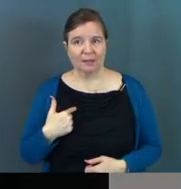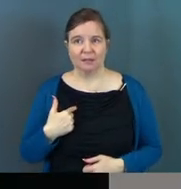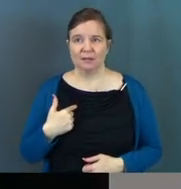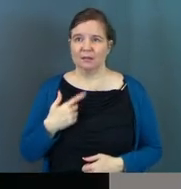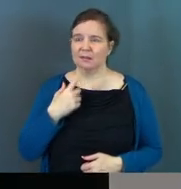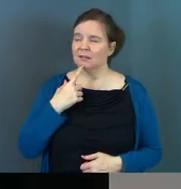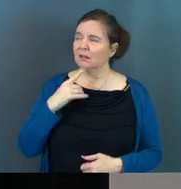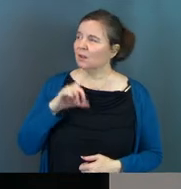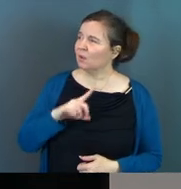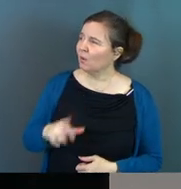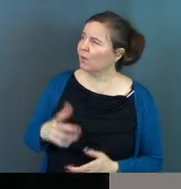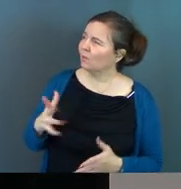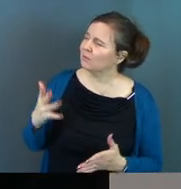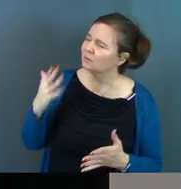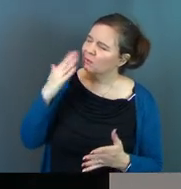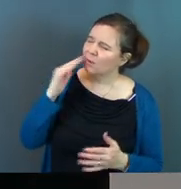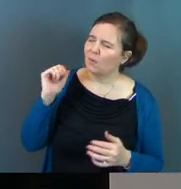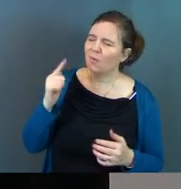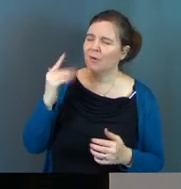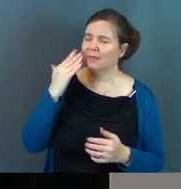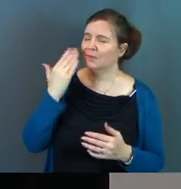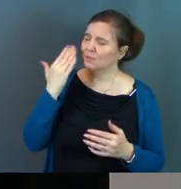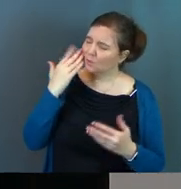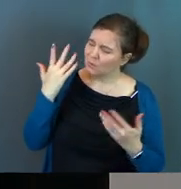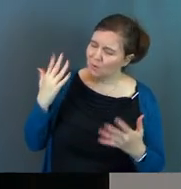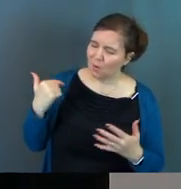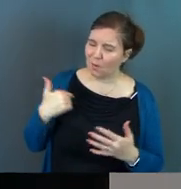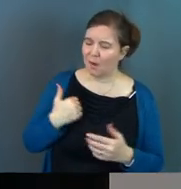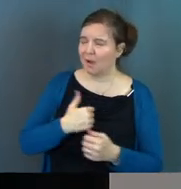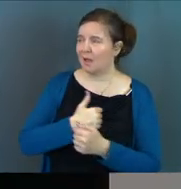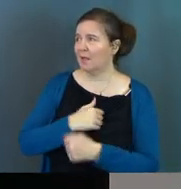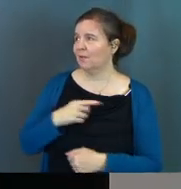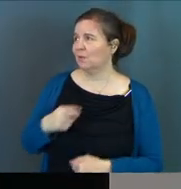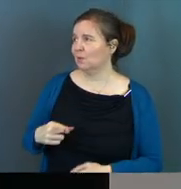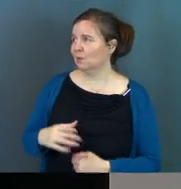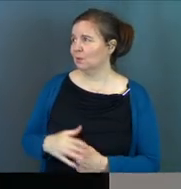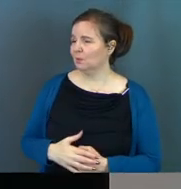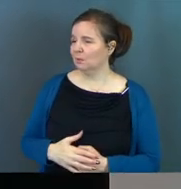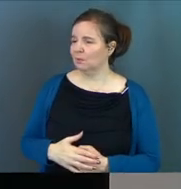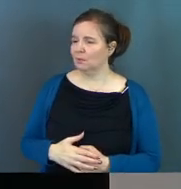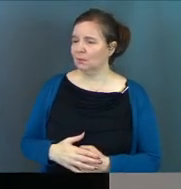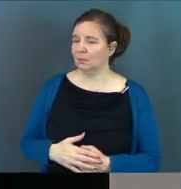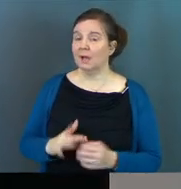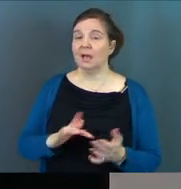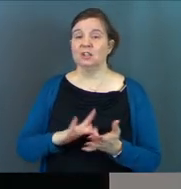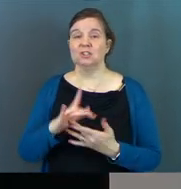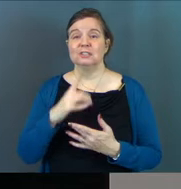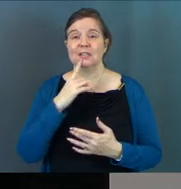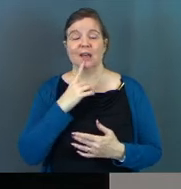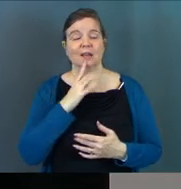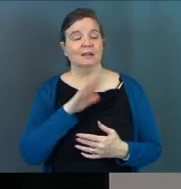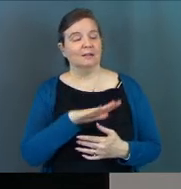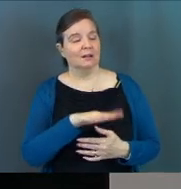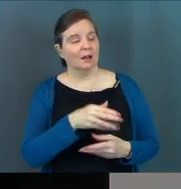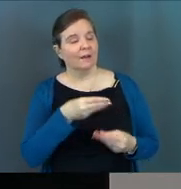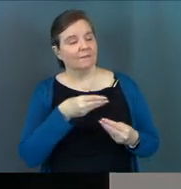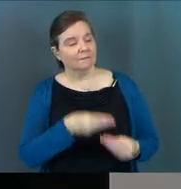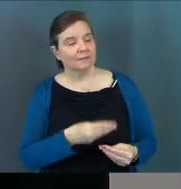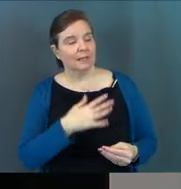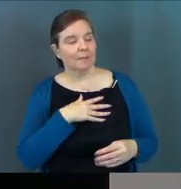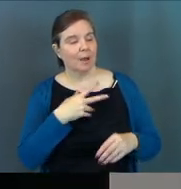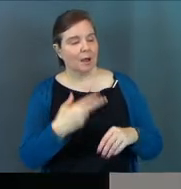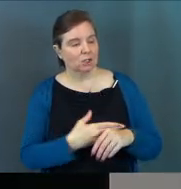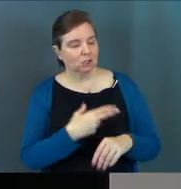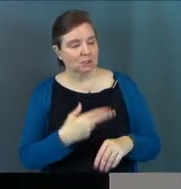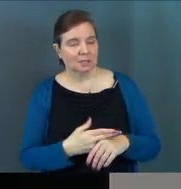me? And he said, Lord, you know all things. You know that I love you. And Jesus said, feed my sheep.